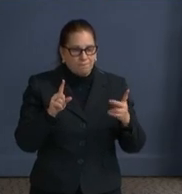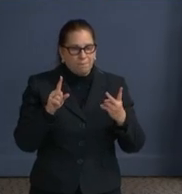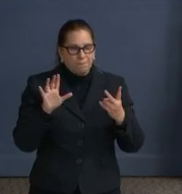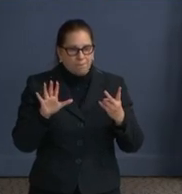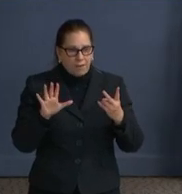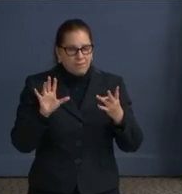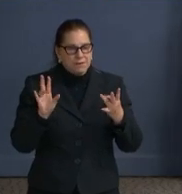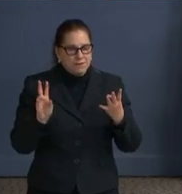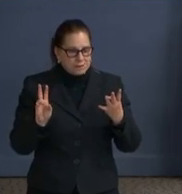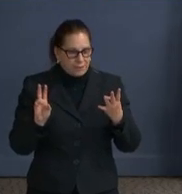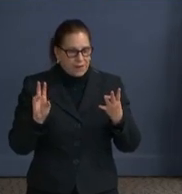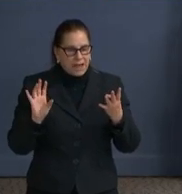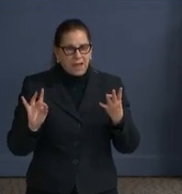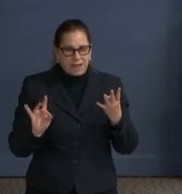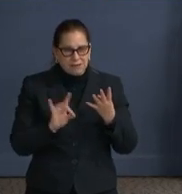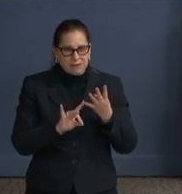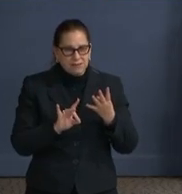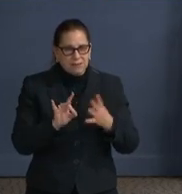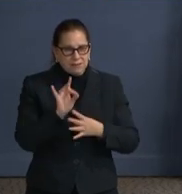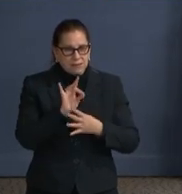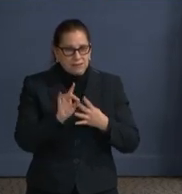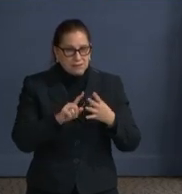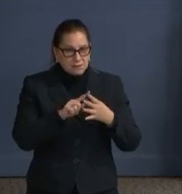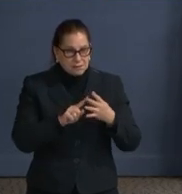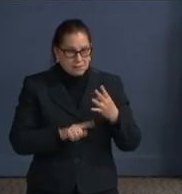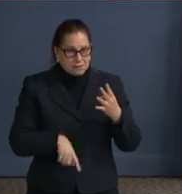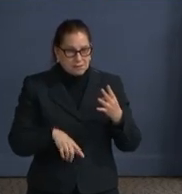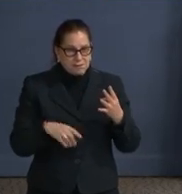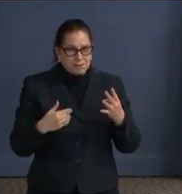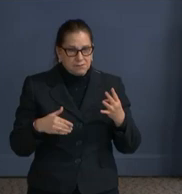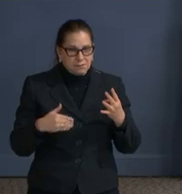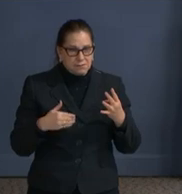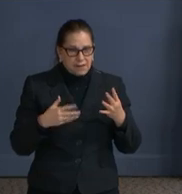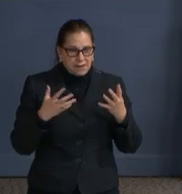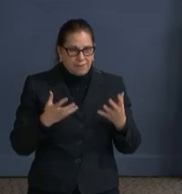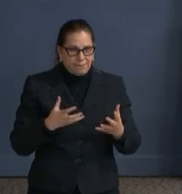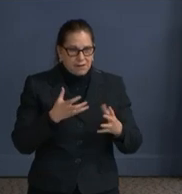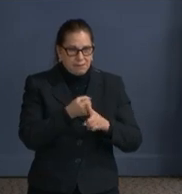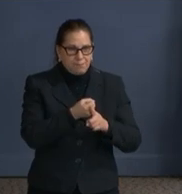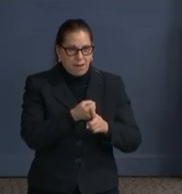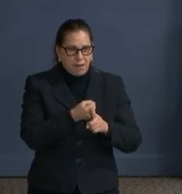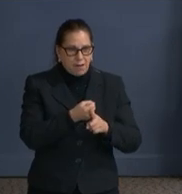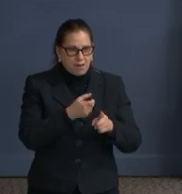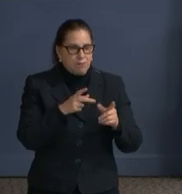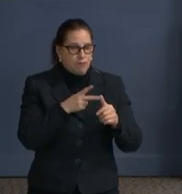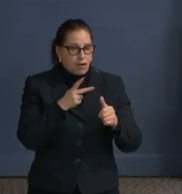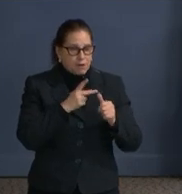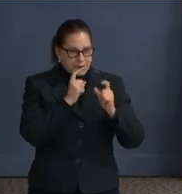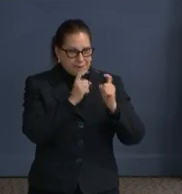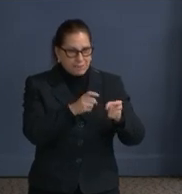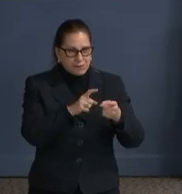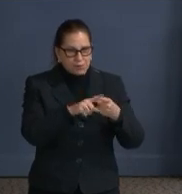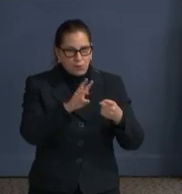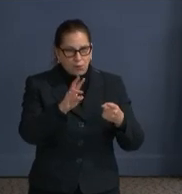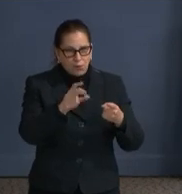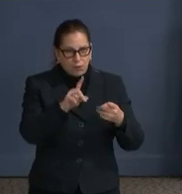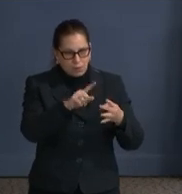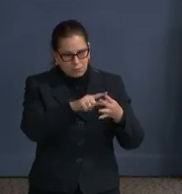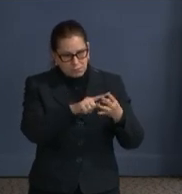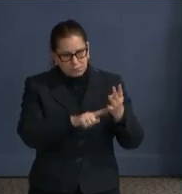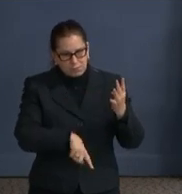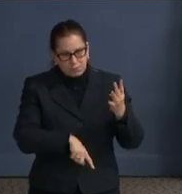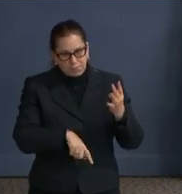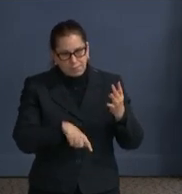day before the appointments that are released citywide. And we allocate a proportion of those appointments at this point or